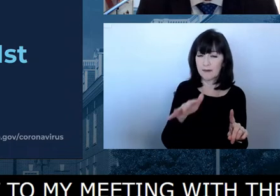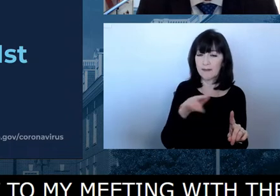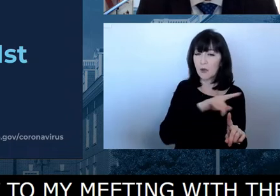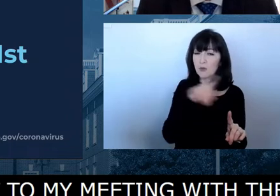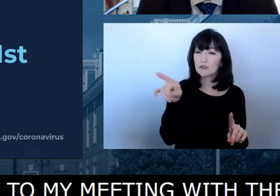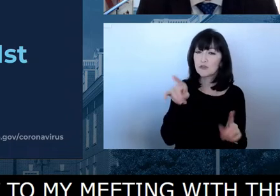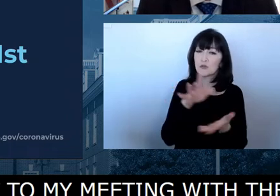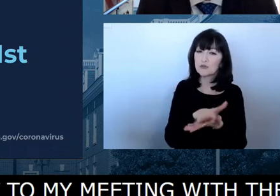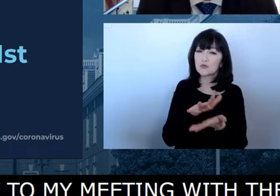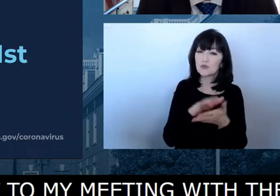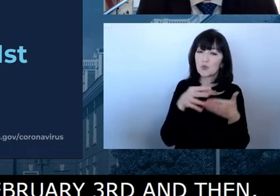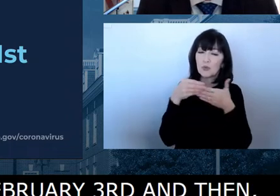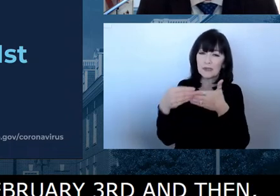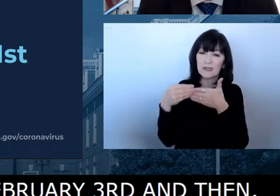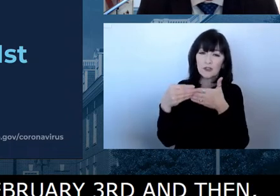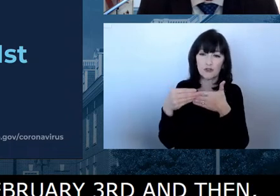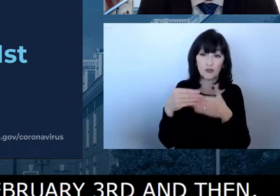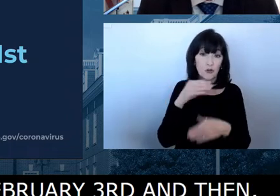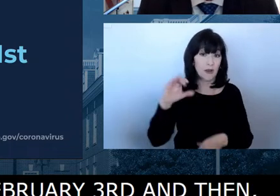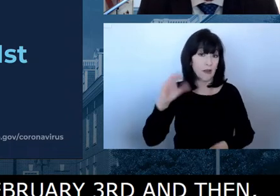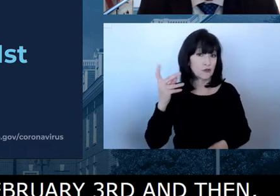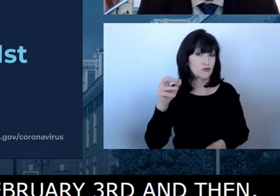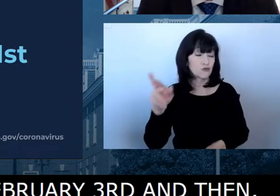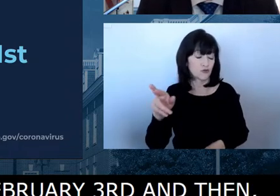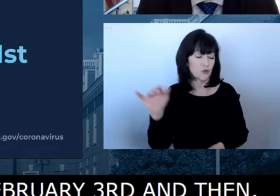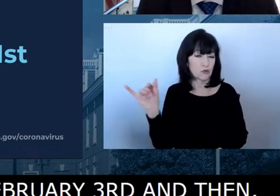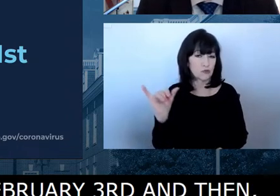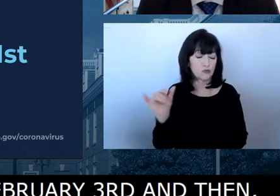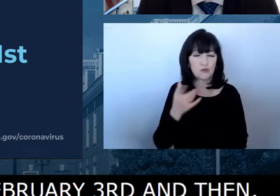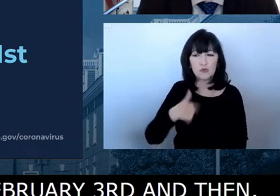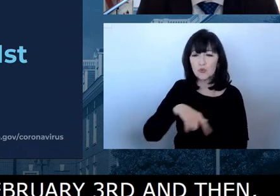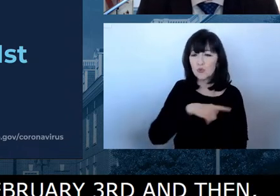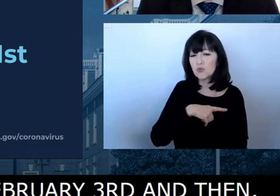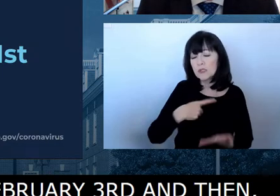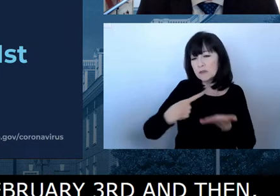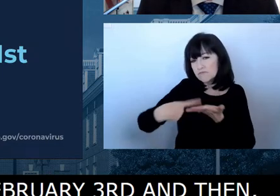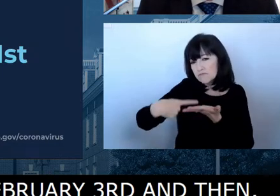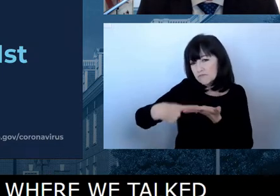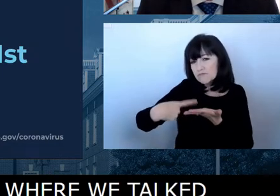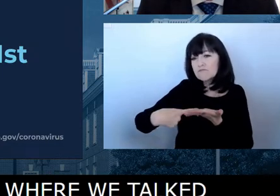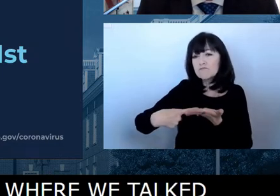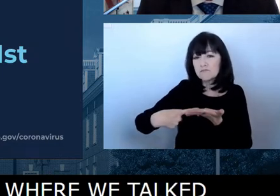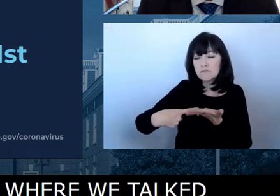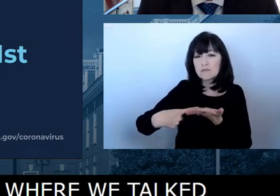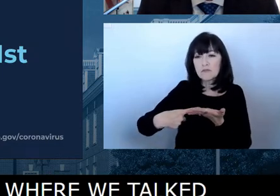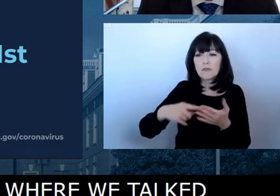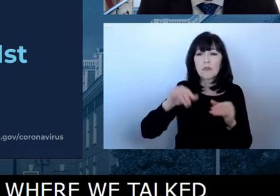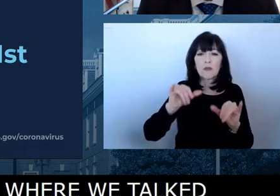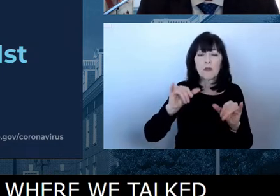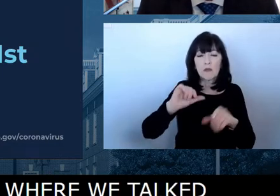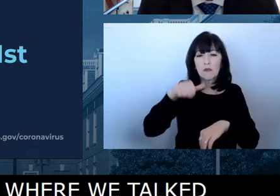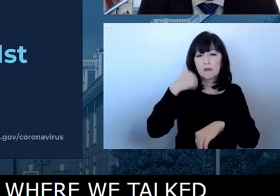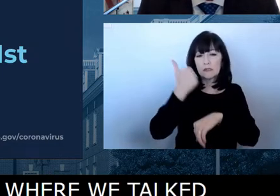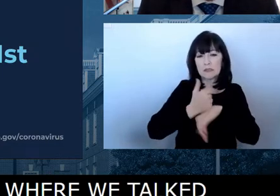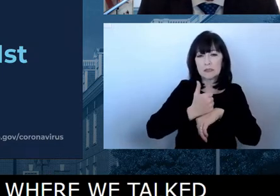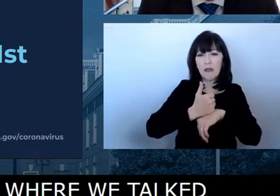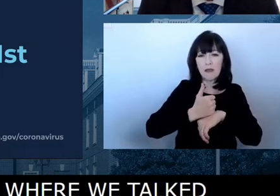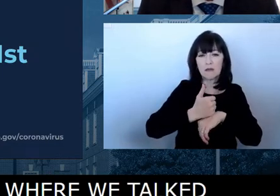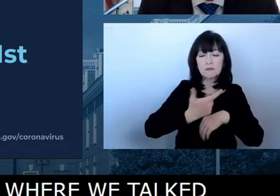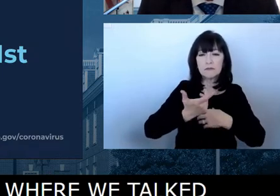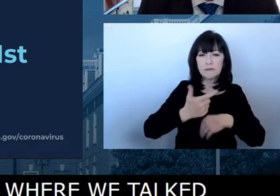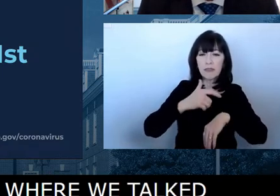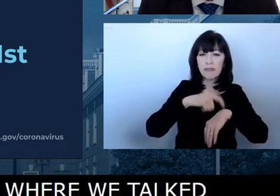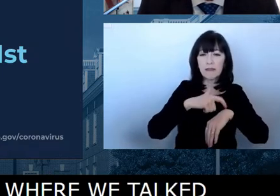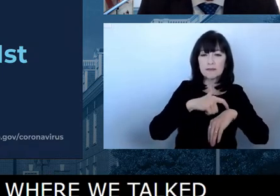um, where we talked through, um, the timeline for a potential lifting of the